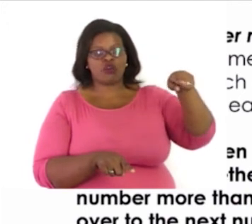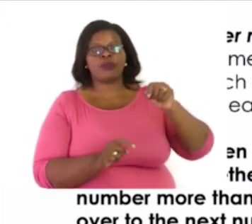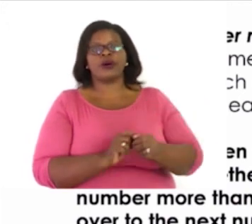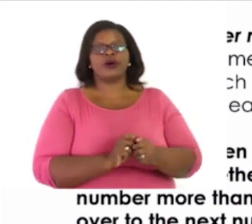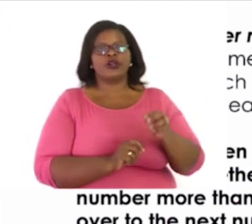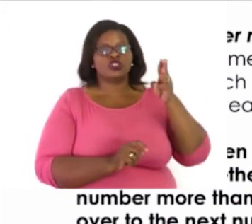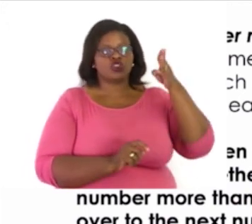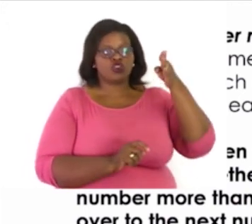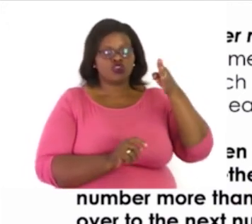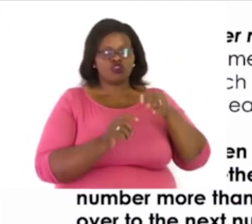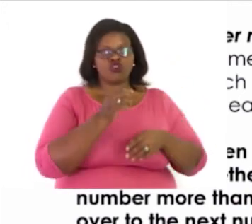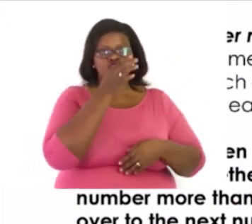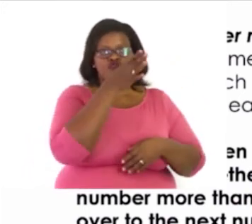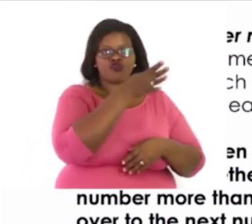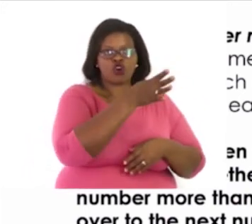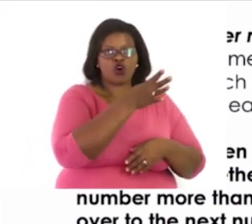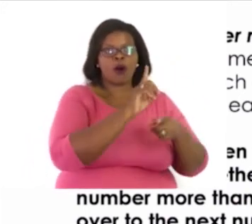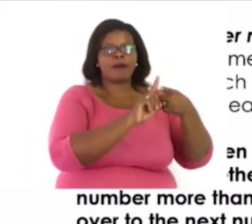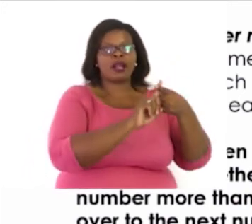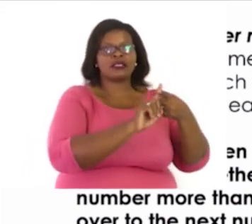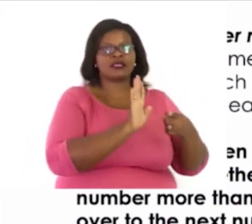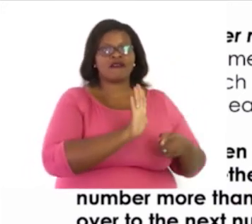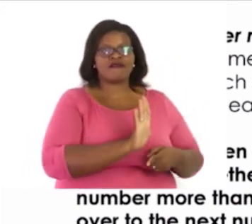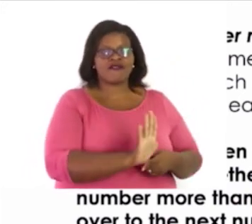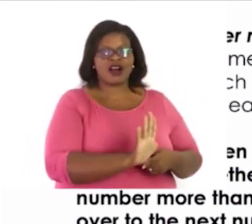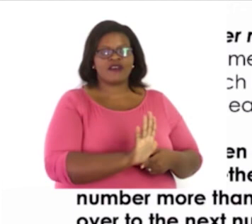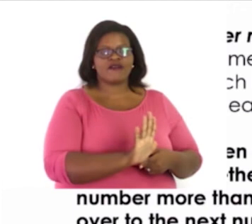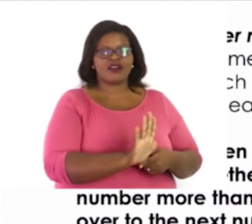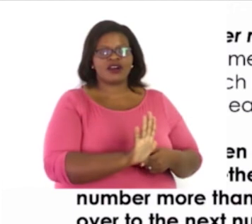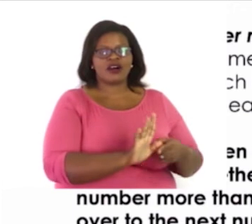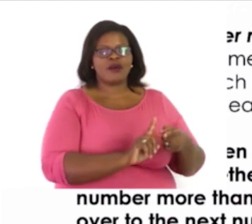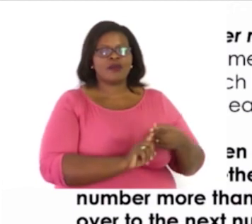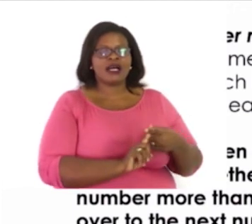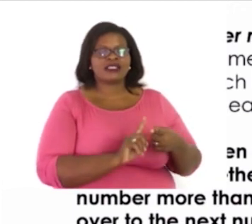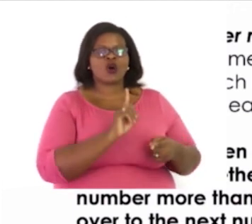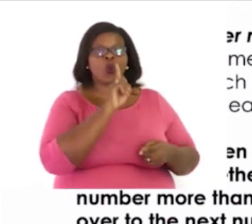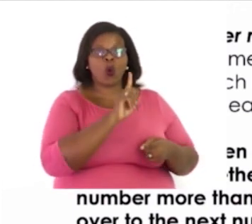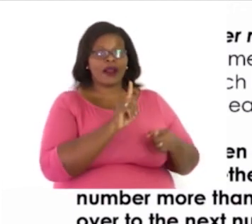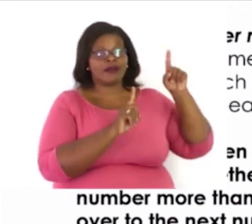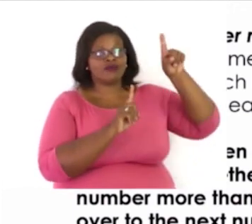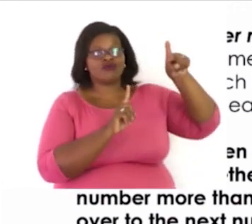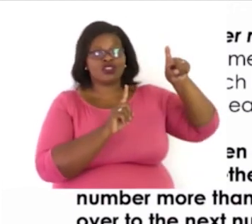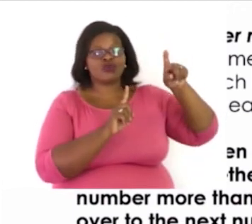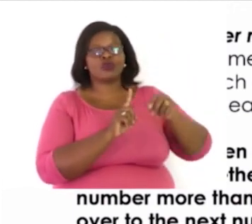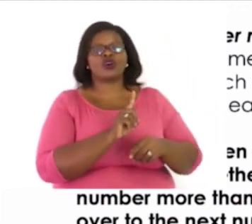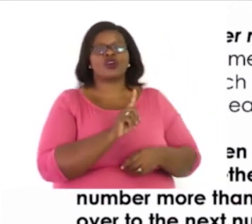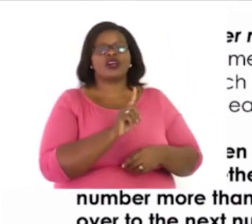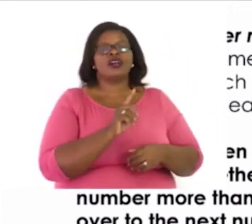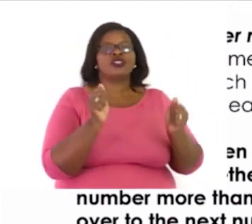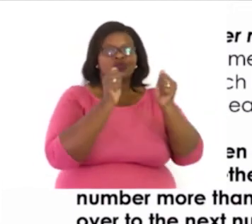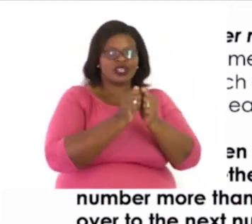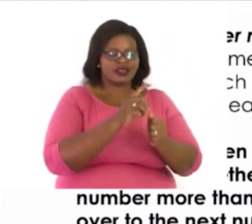four plus five equals nine. Plus the one that was carried over. And that equals